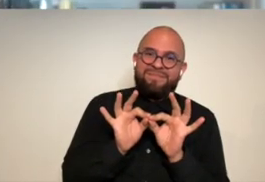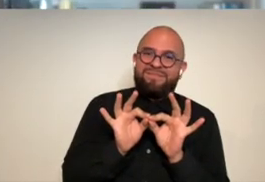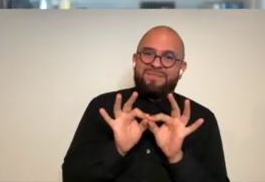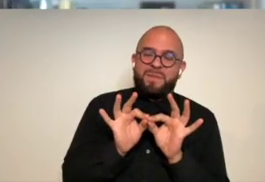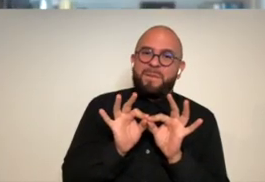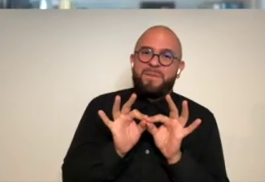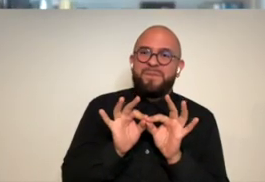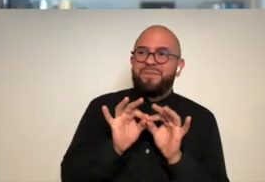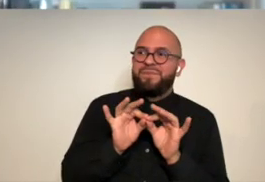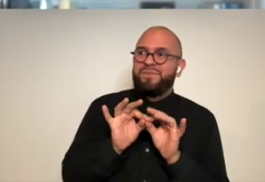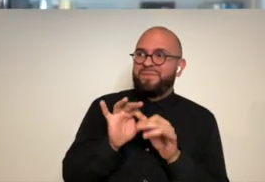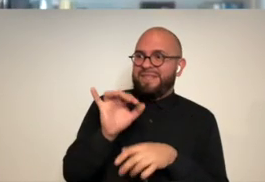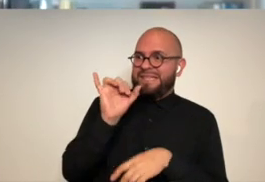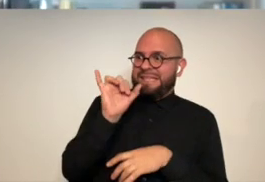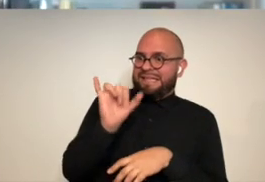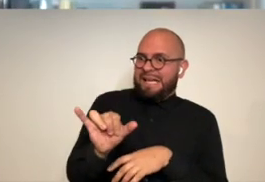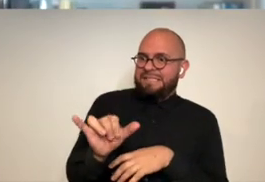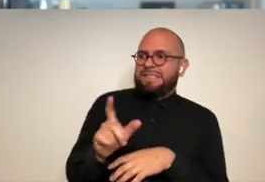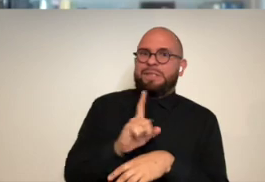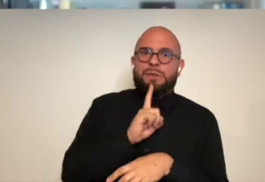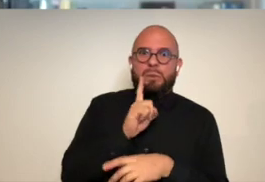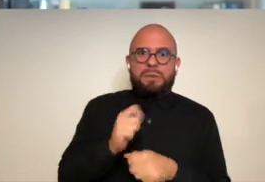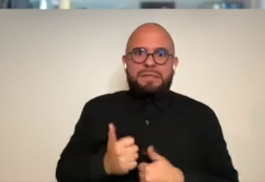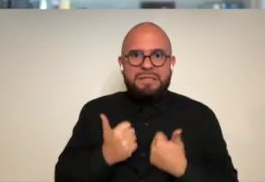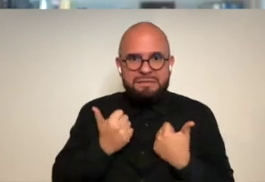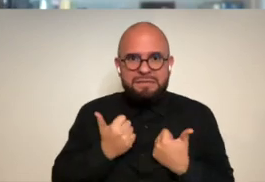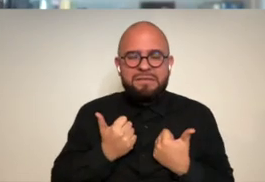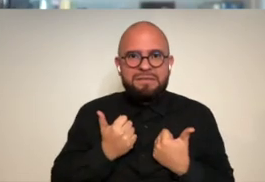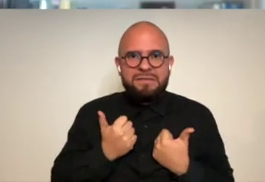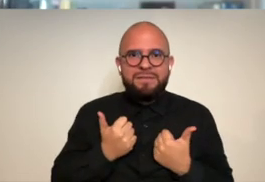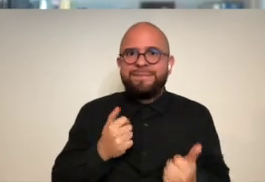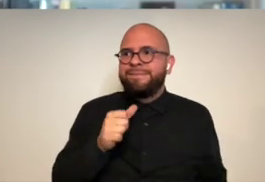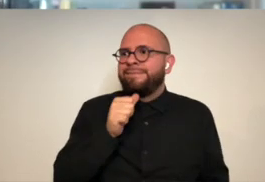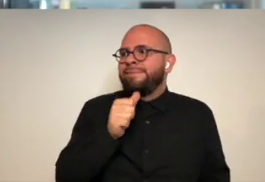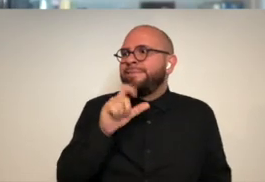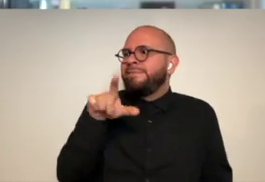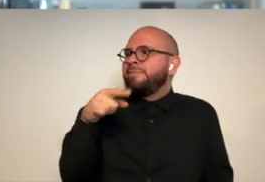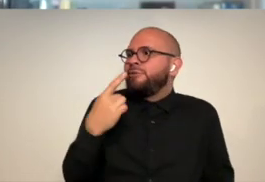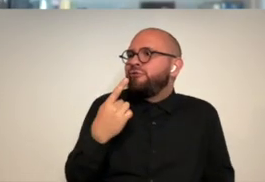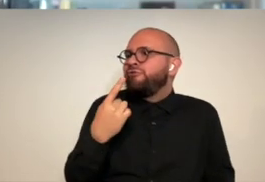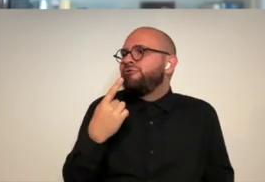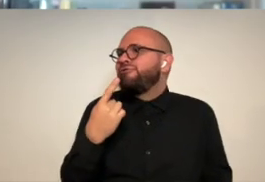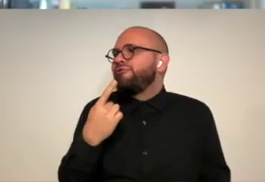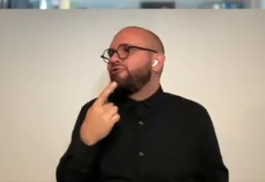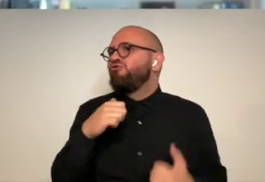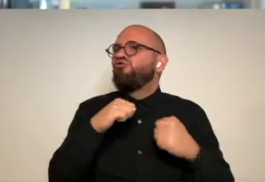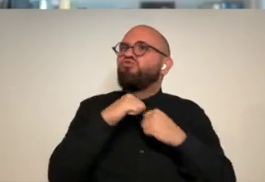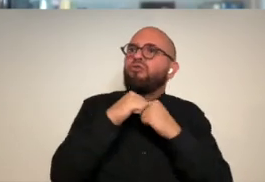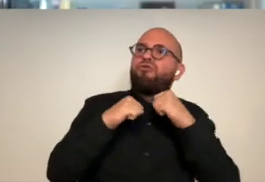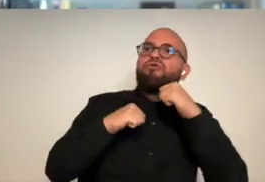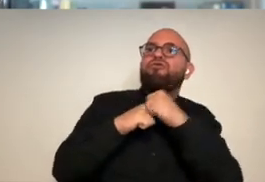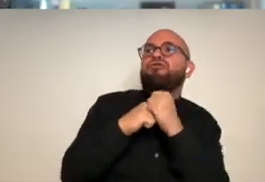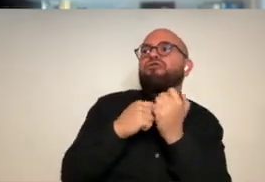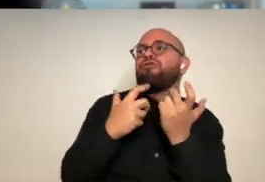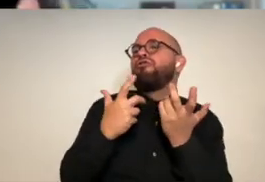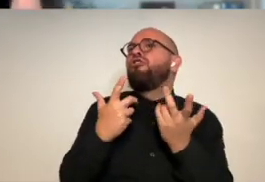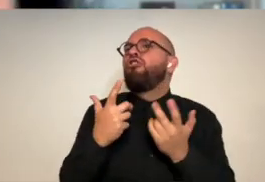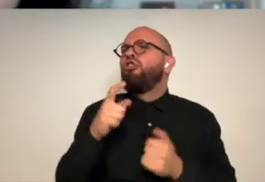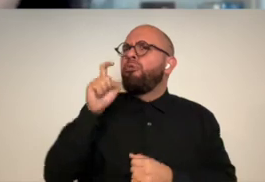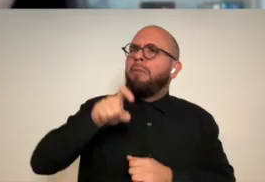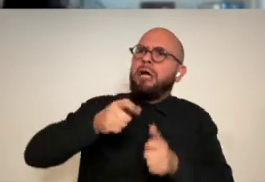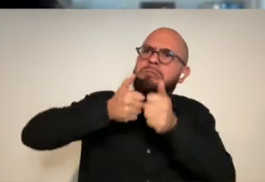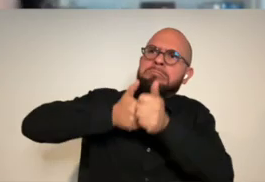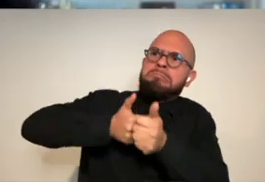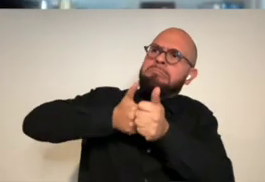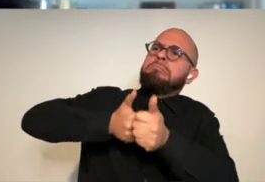and that and that's what makes it real life you know not not just only